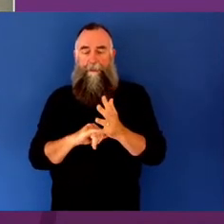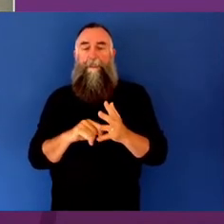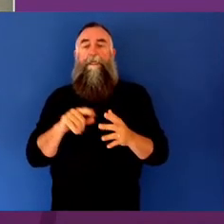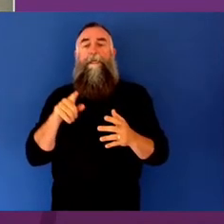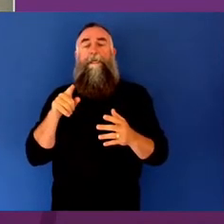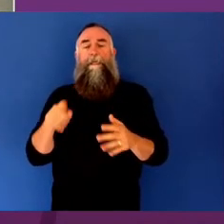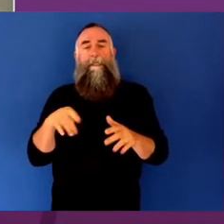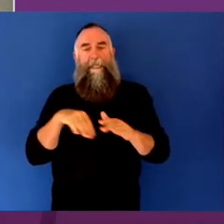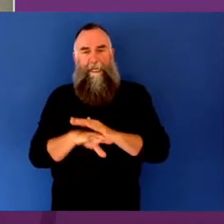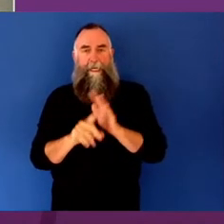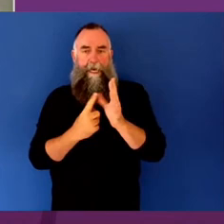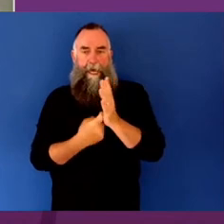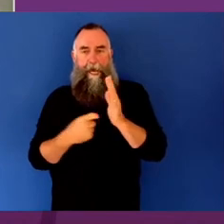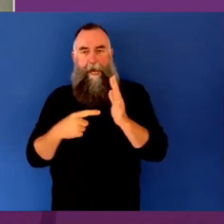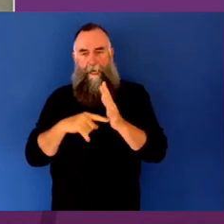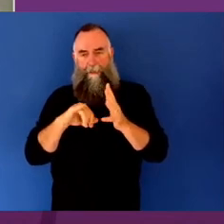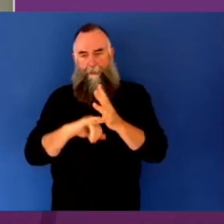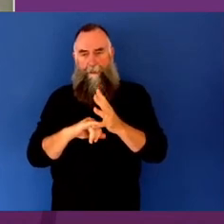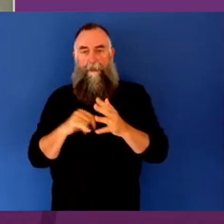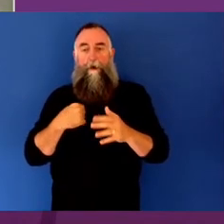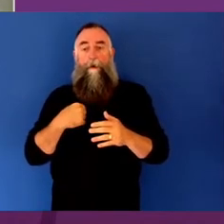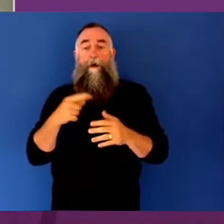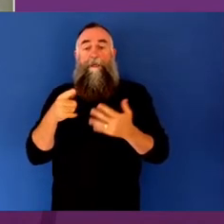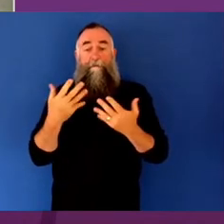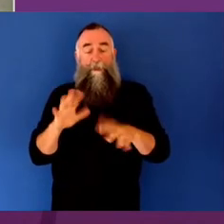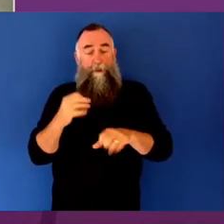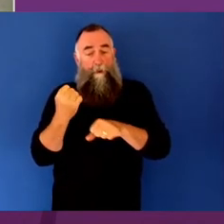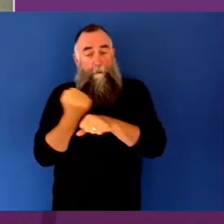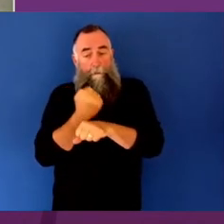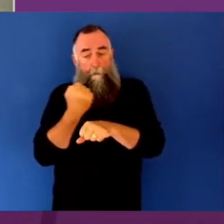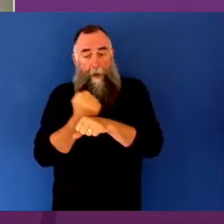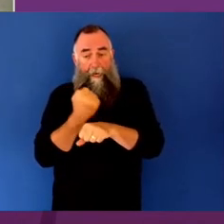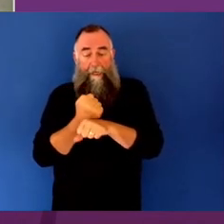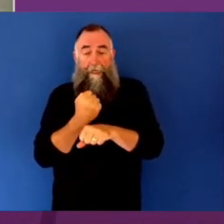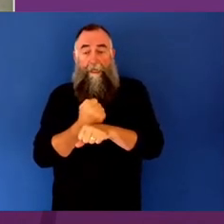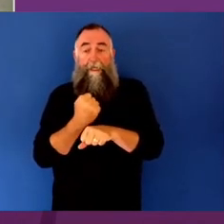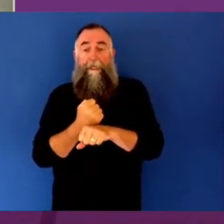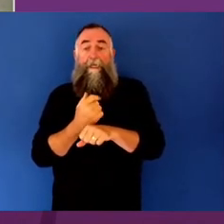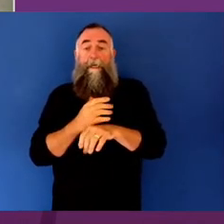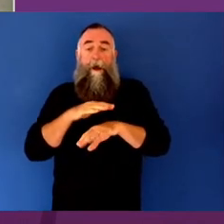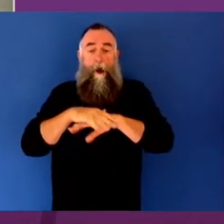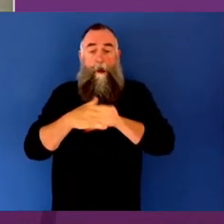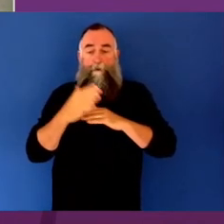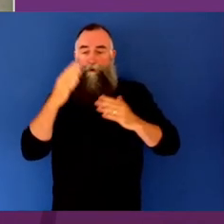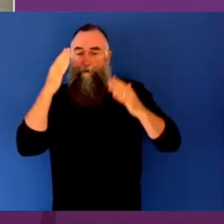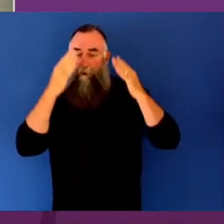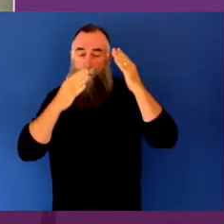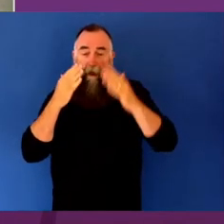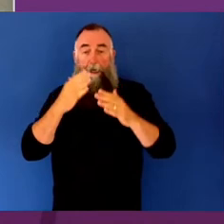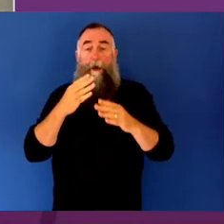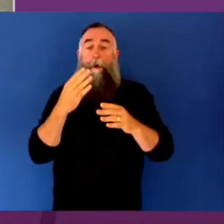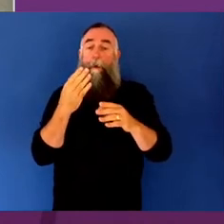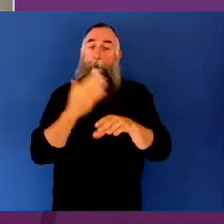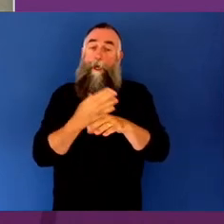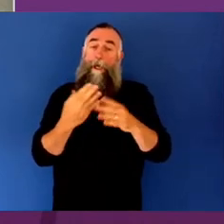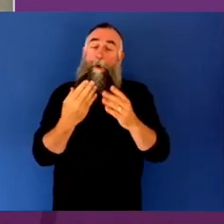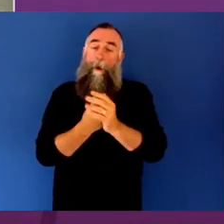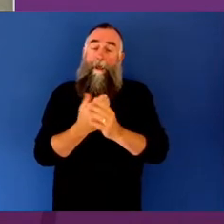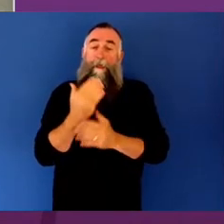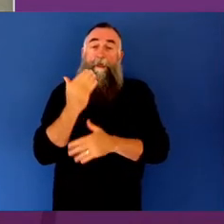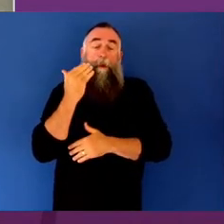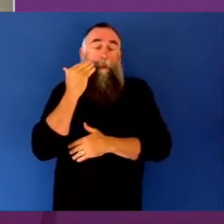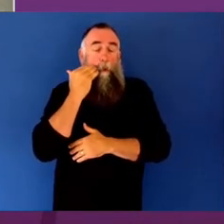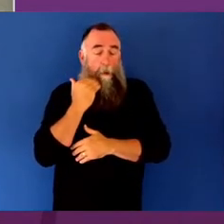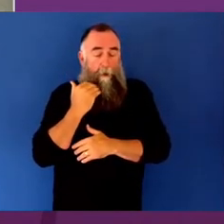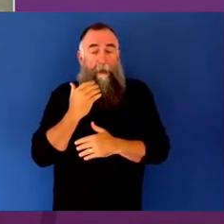Perinatal dreaming is a process for working with women, their babies and families to support them to birth